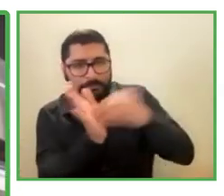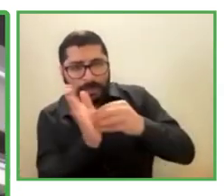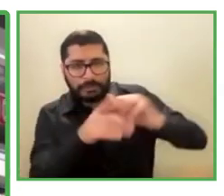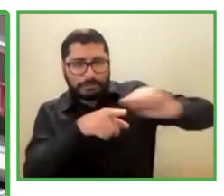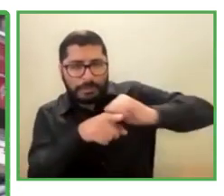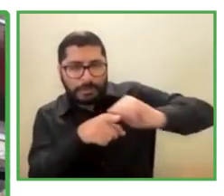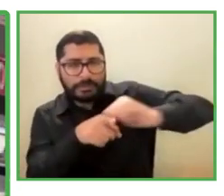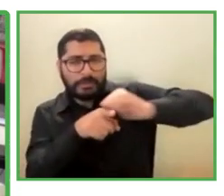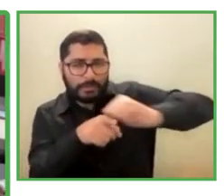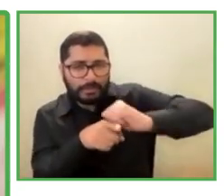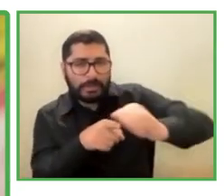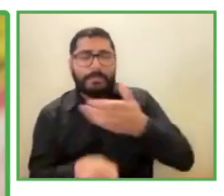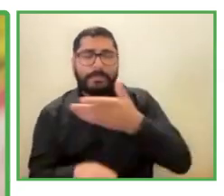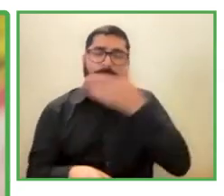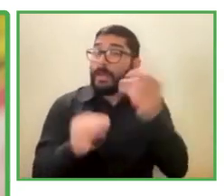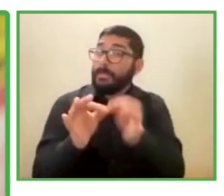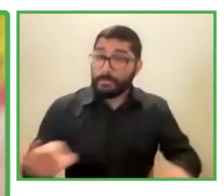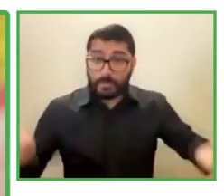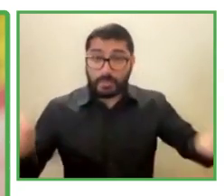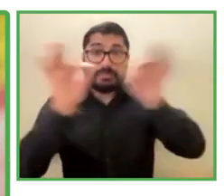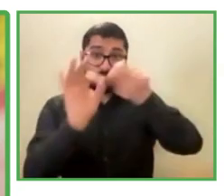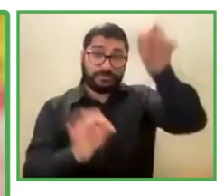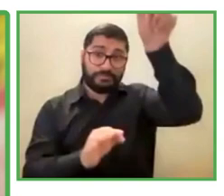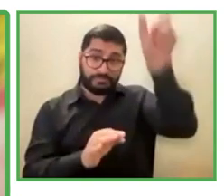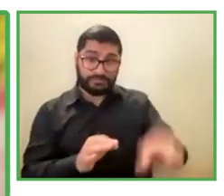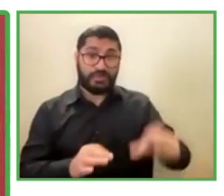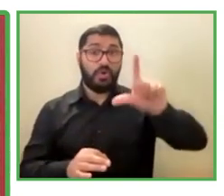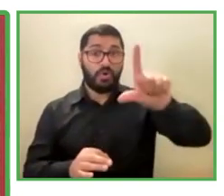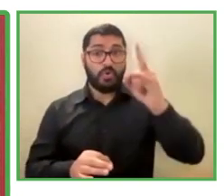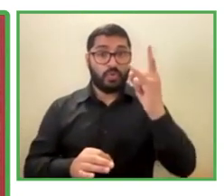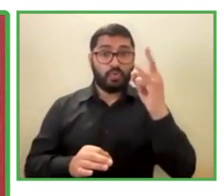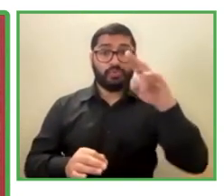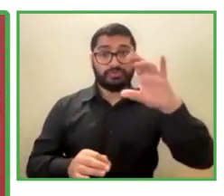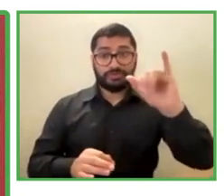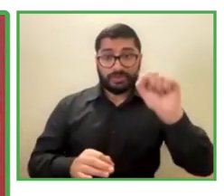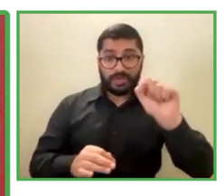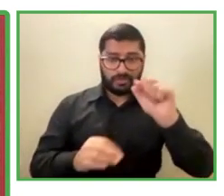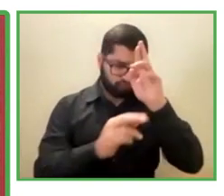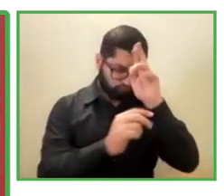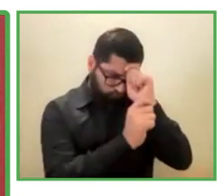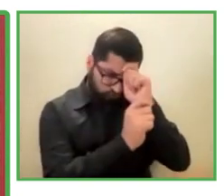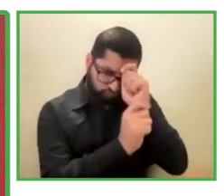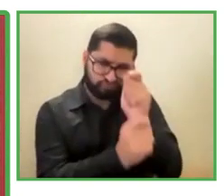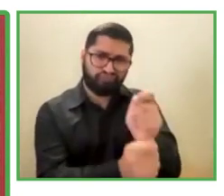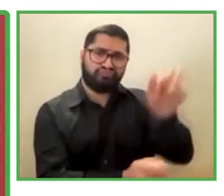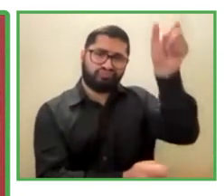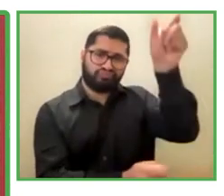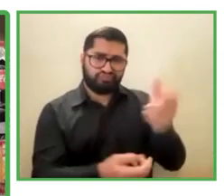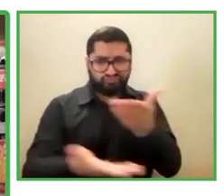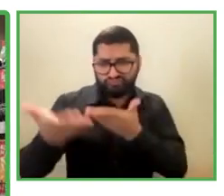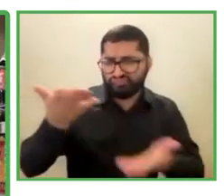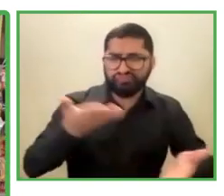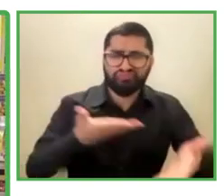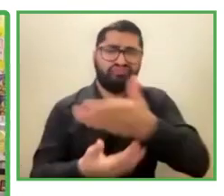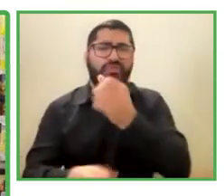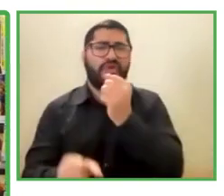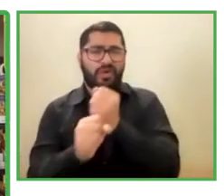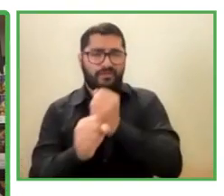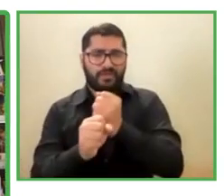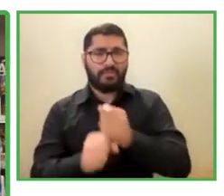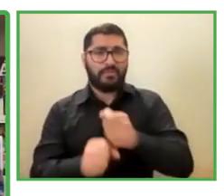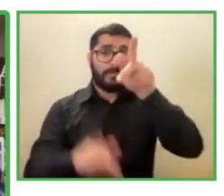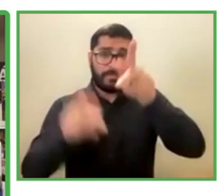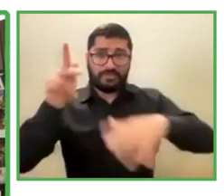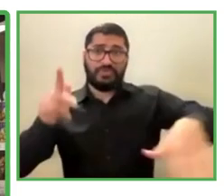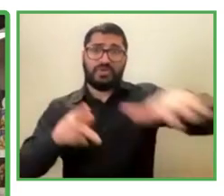That's the fundamental part of Lucia. She's very respectful, not only with other workers, but with her partners, with her customers.